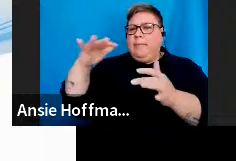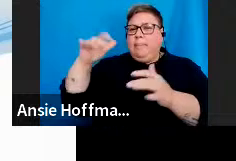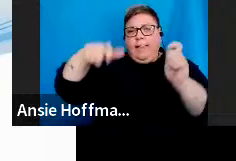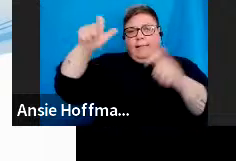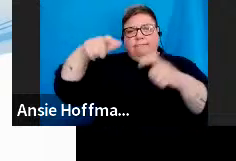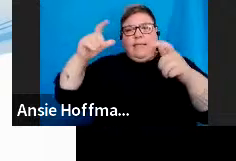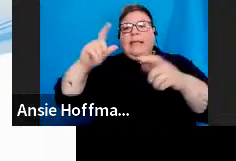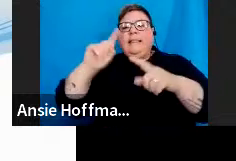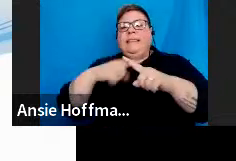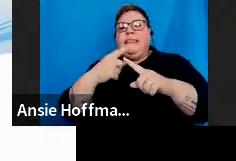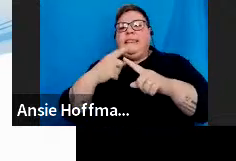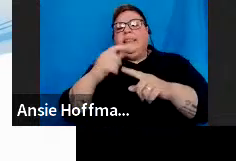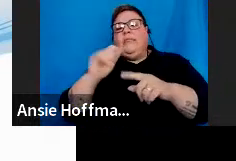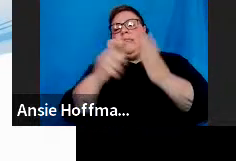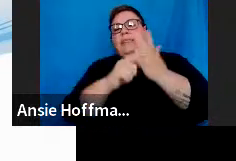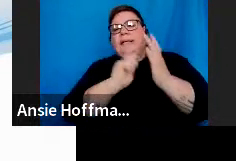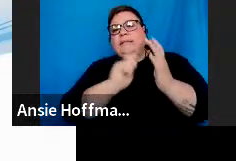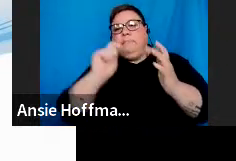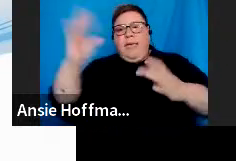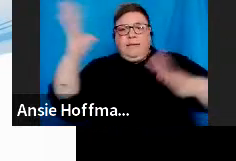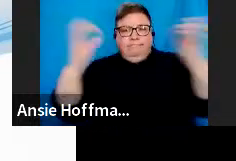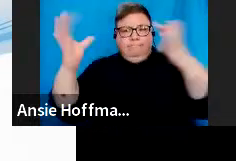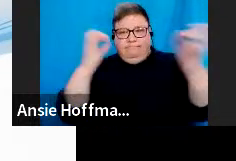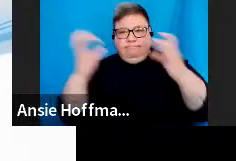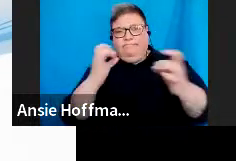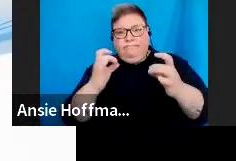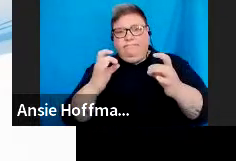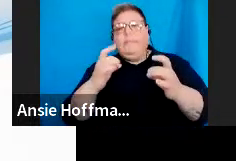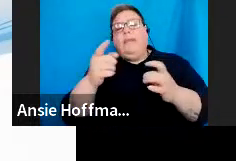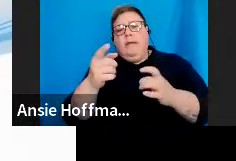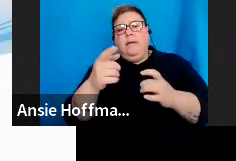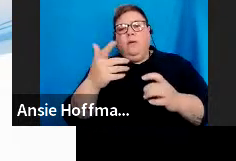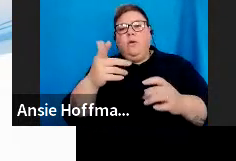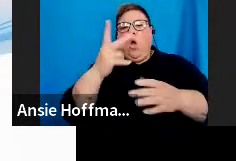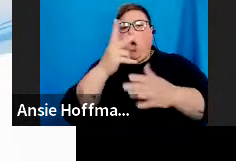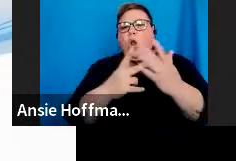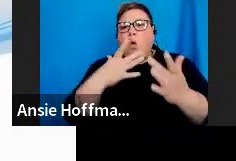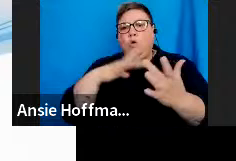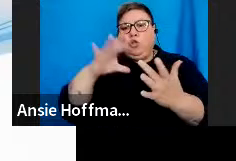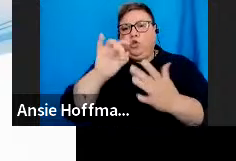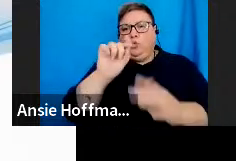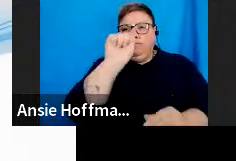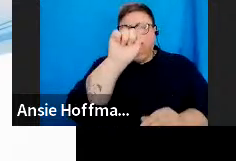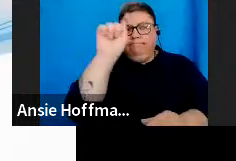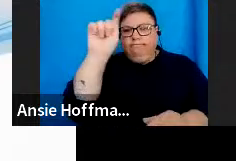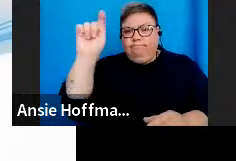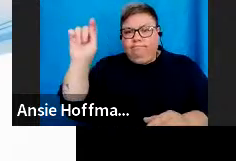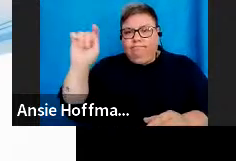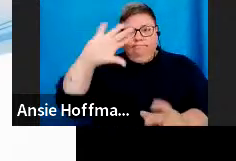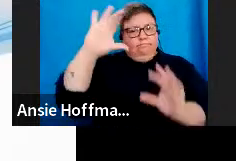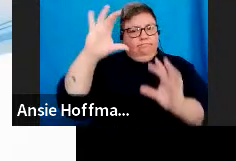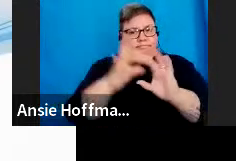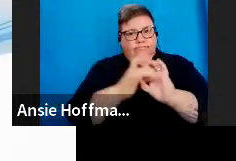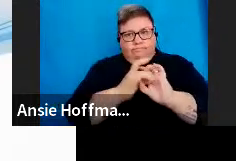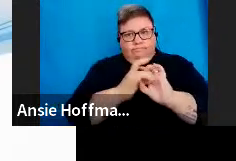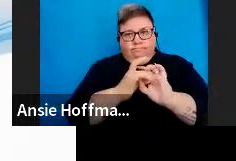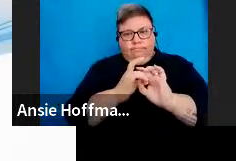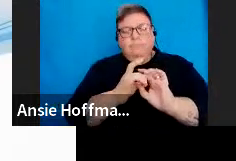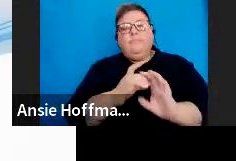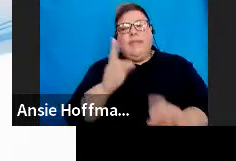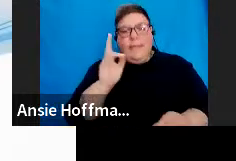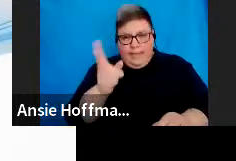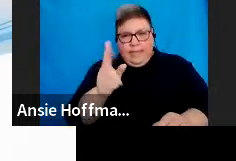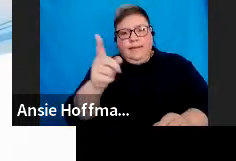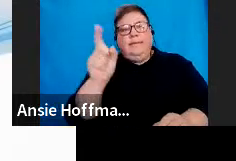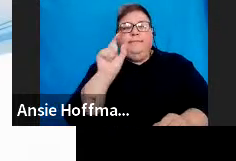how do you go about assigning certain users that are on your profile to that group? So, once again, on that group